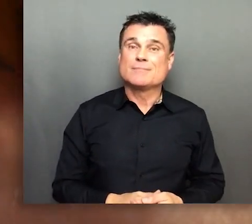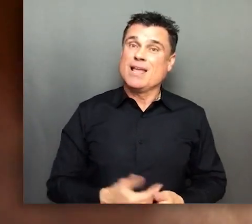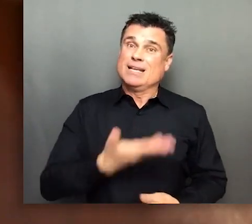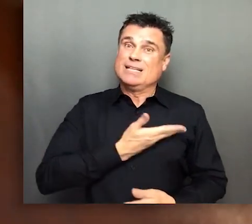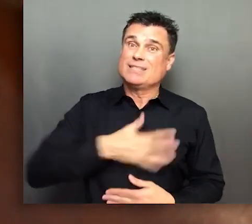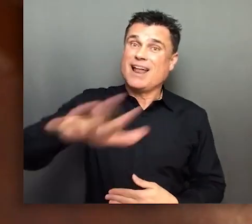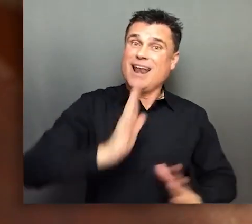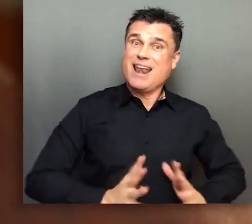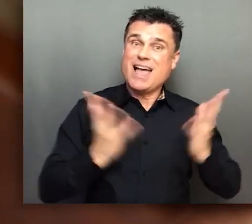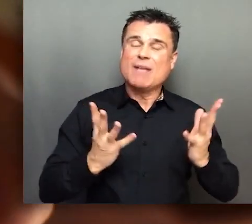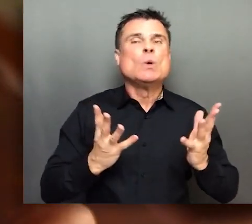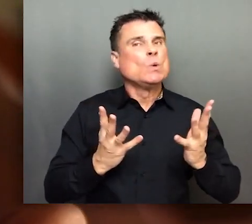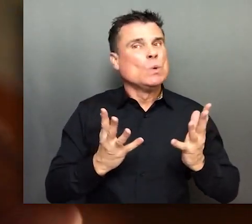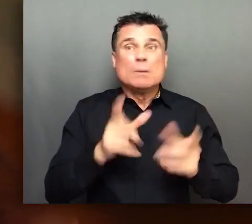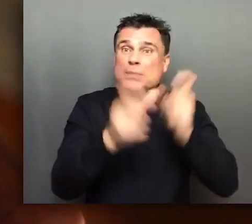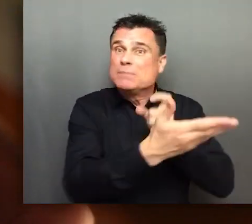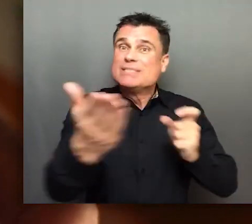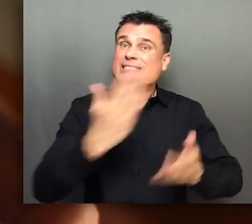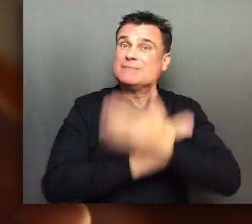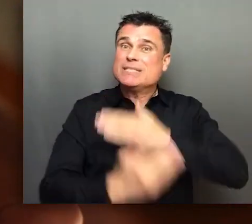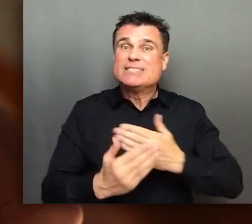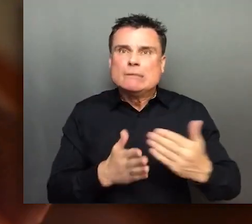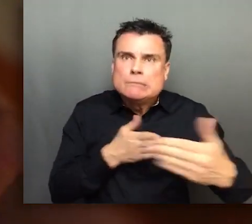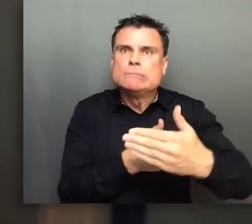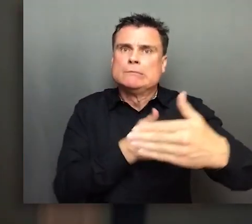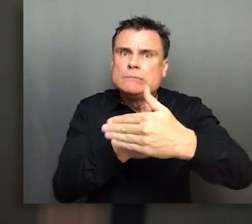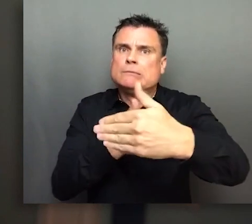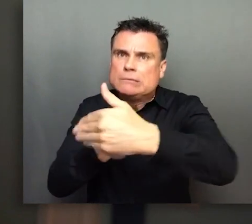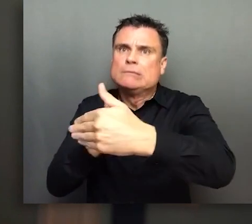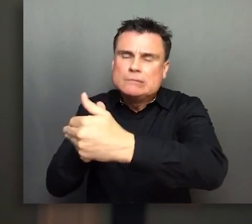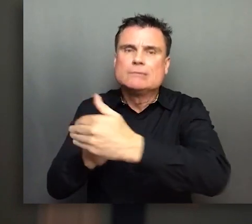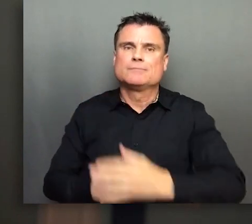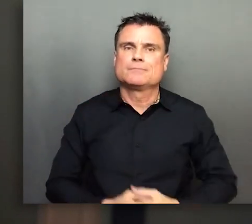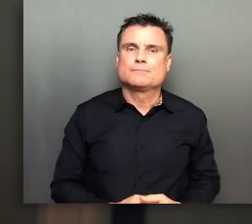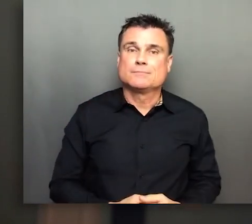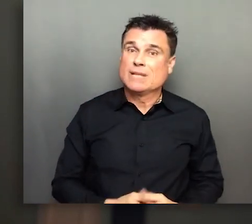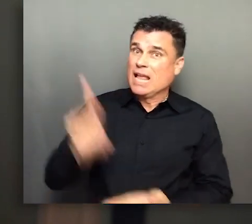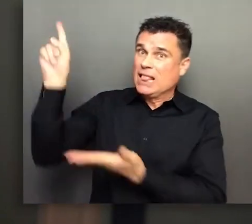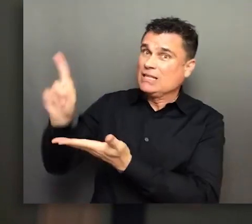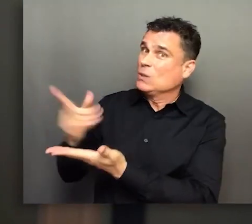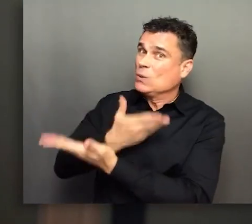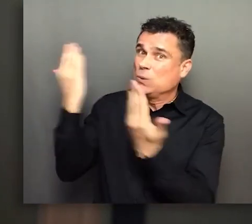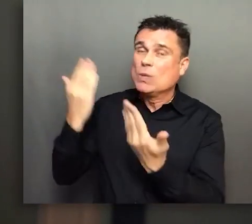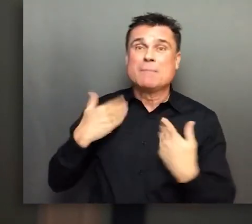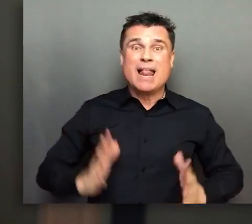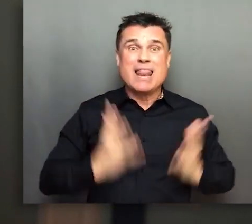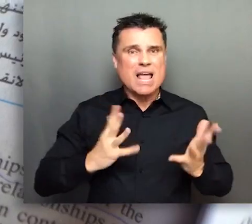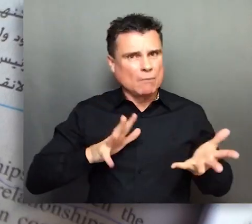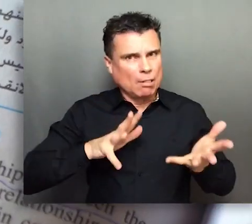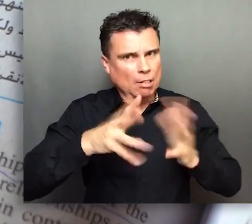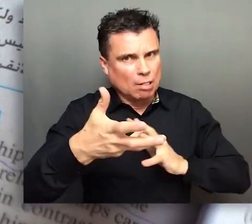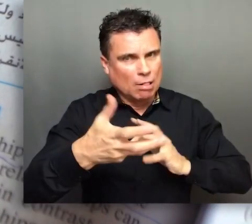Life in Gaza for people with disabilities is generally very difficult. Lack of electricity affects my life a lot.